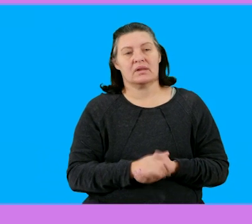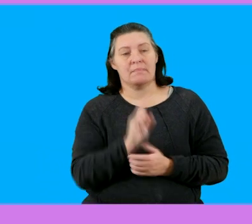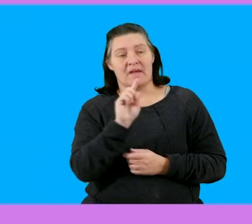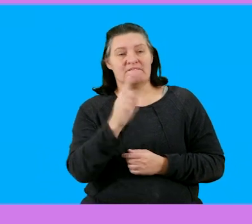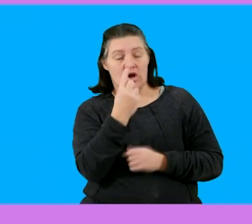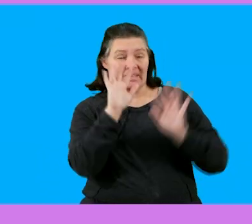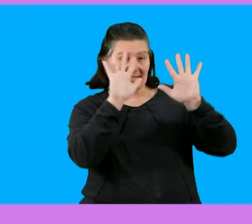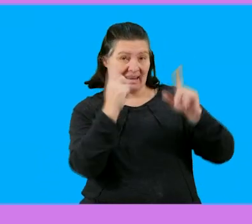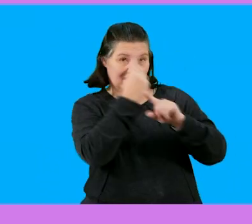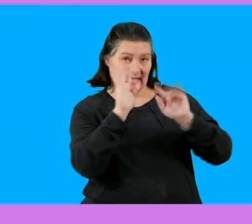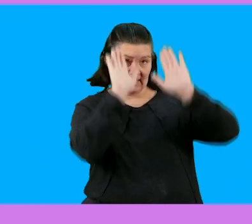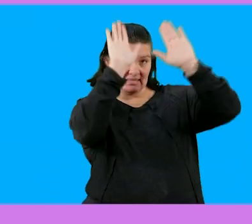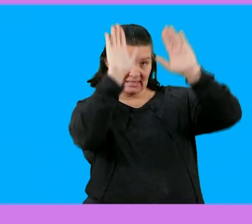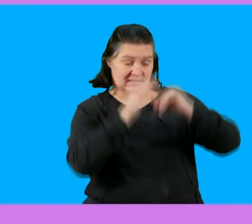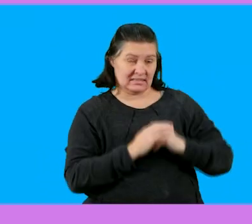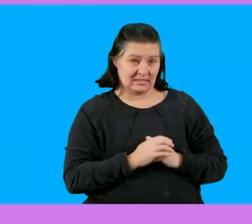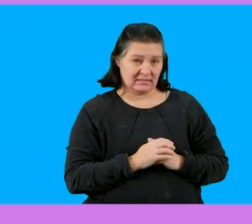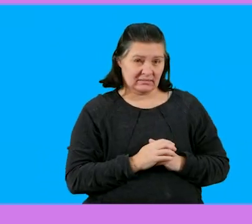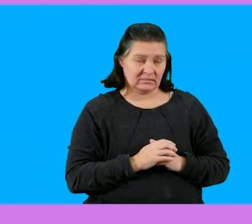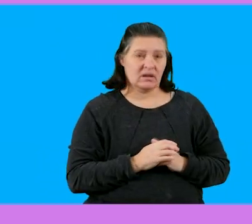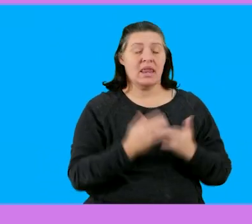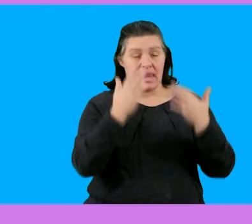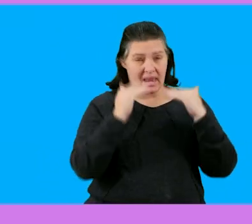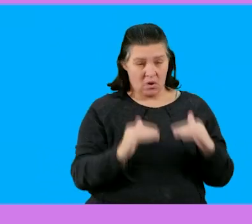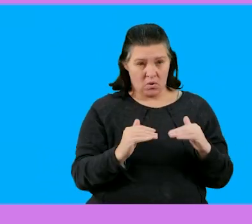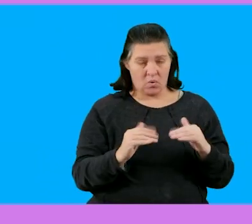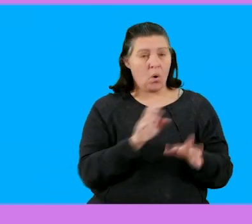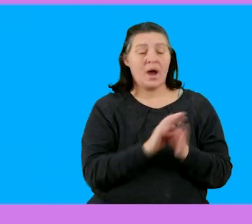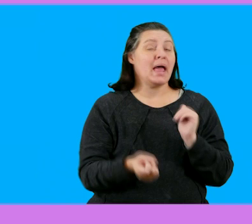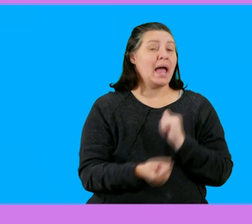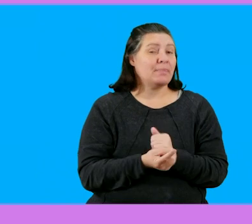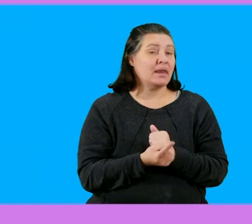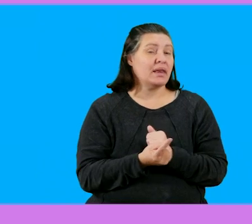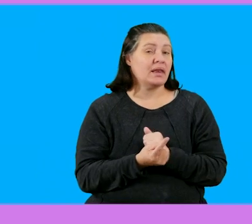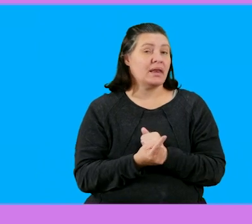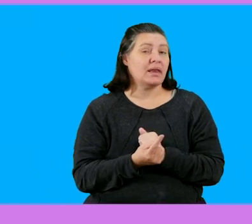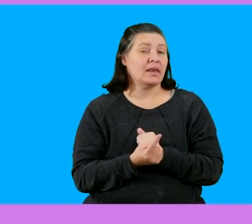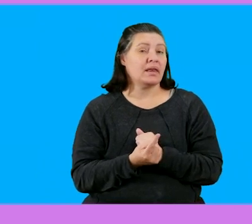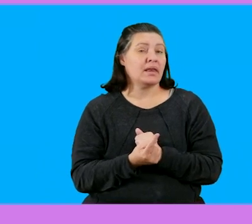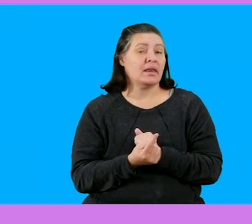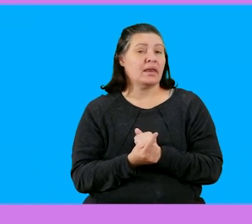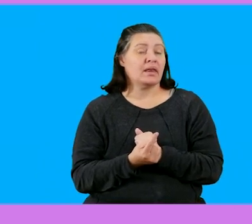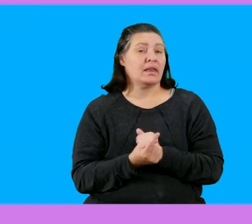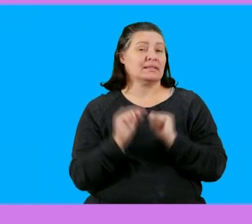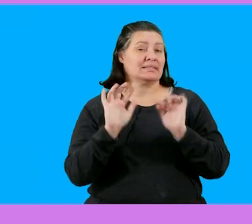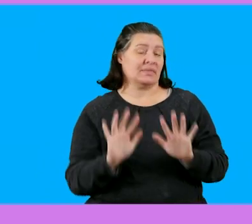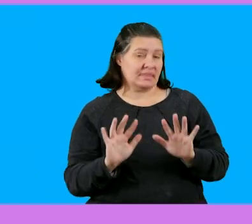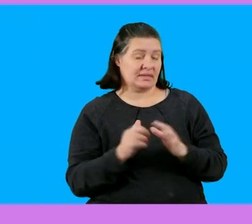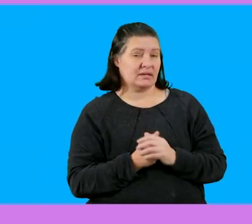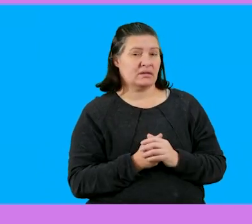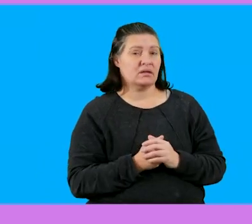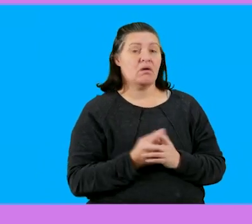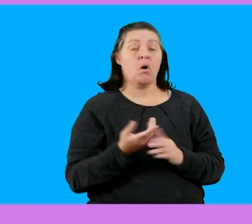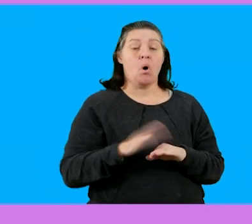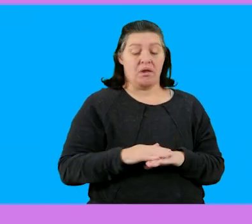so that's the first 10 days right that was the balance but now what happens on here on the